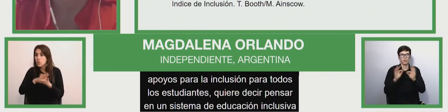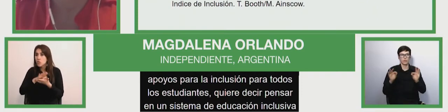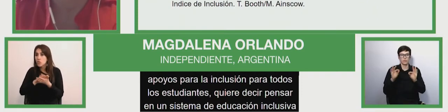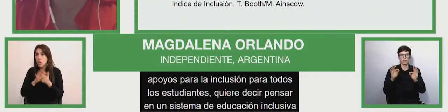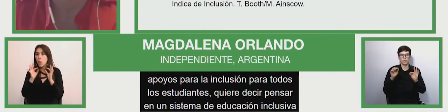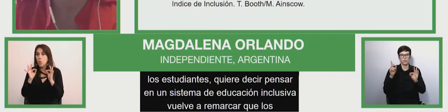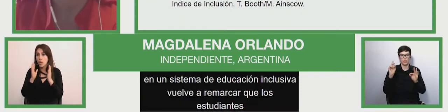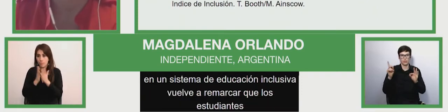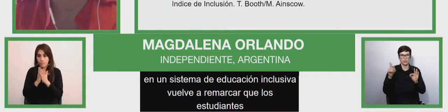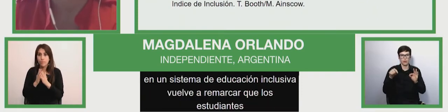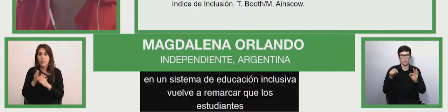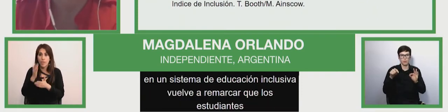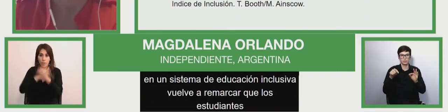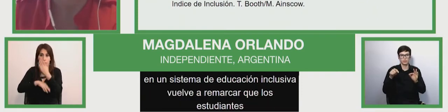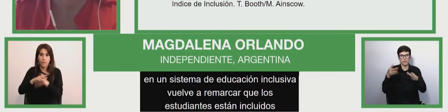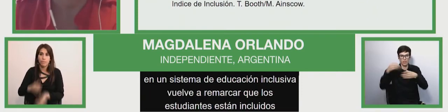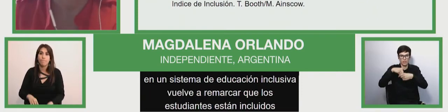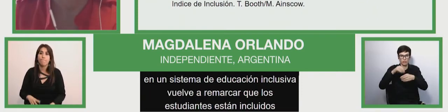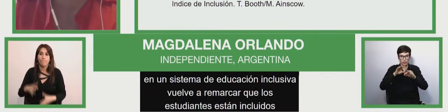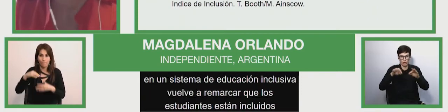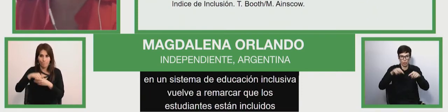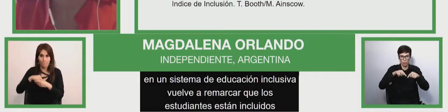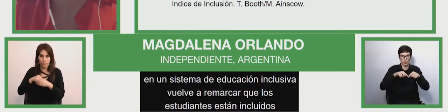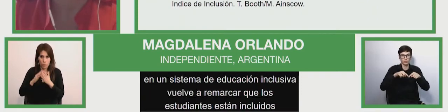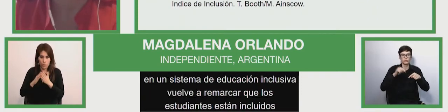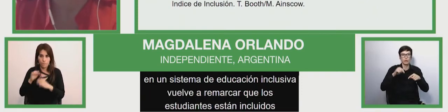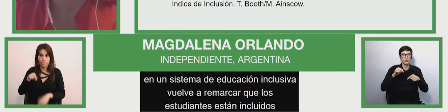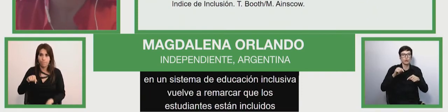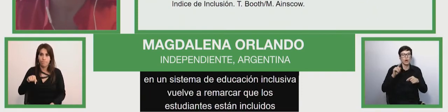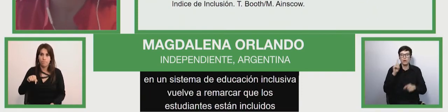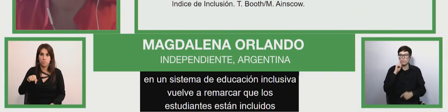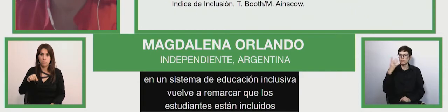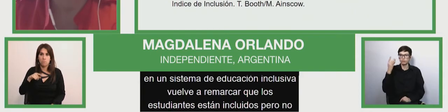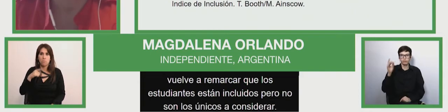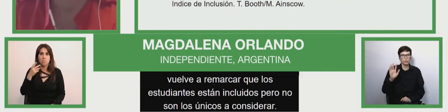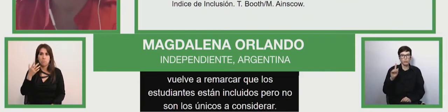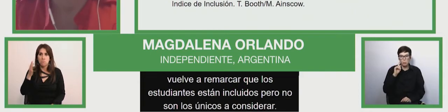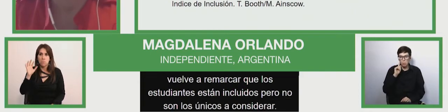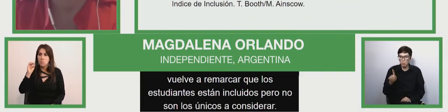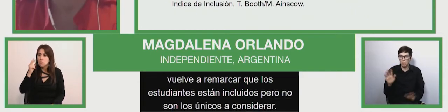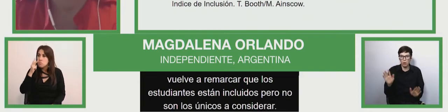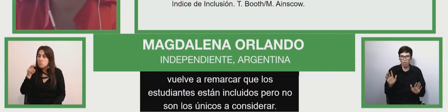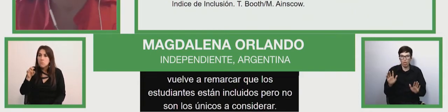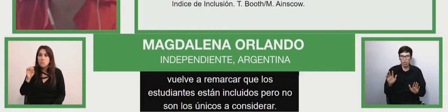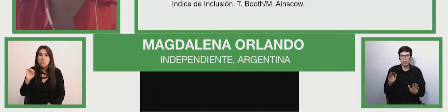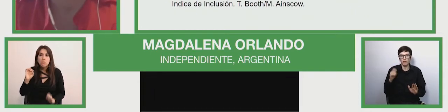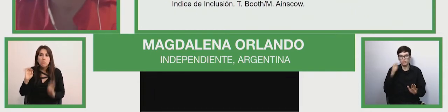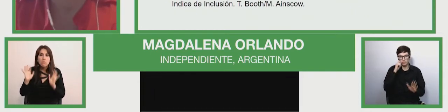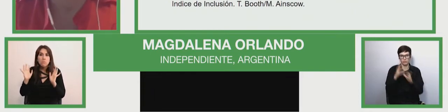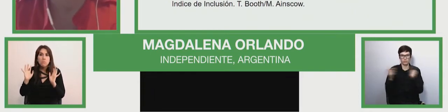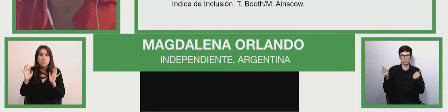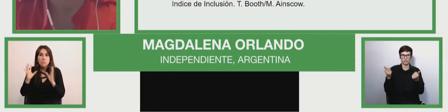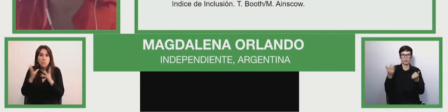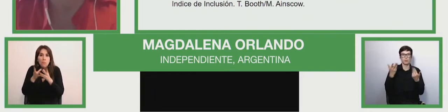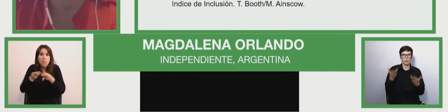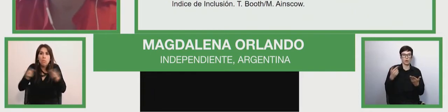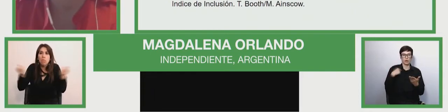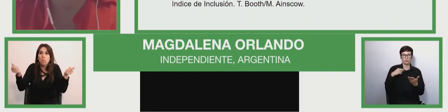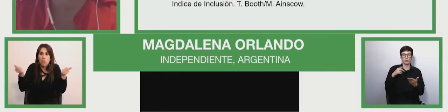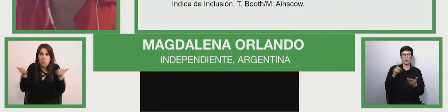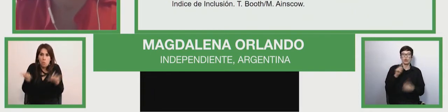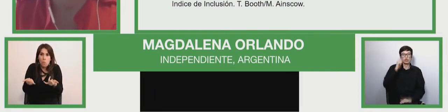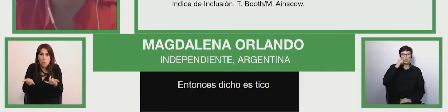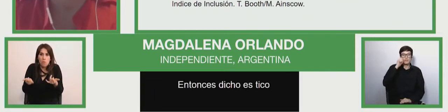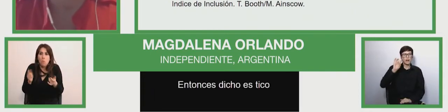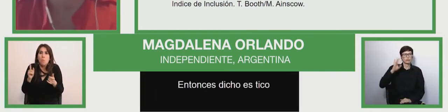but they're not the only ones to be considered so have you said this this practice exceed the students on the one side it's not on